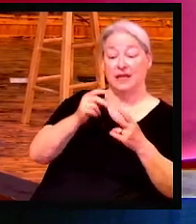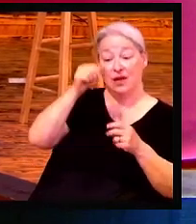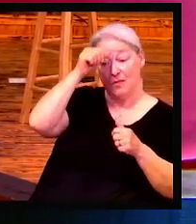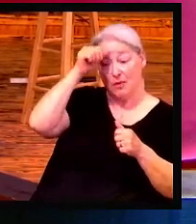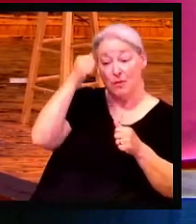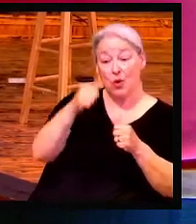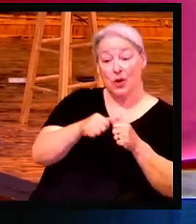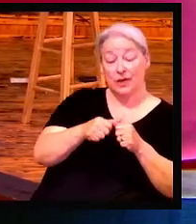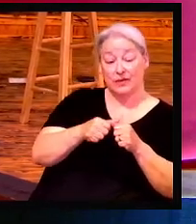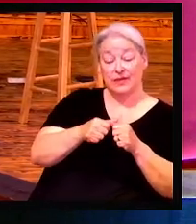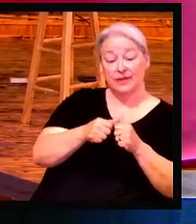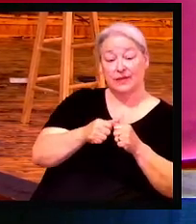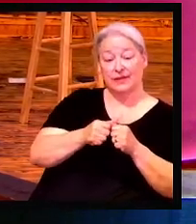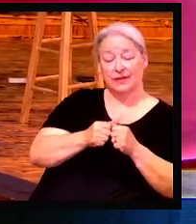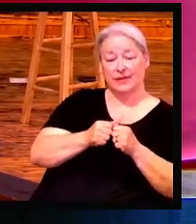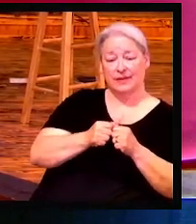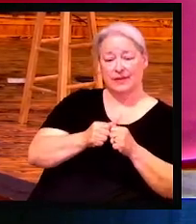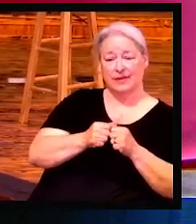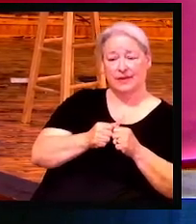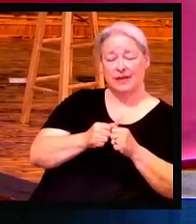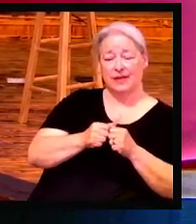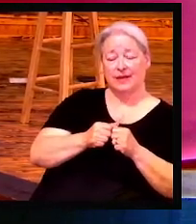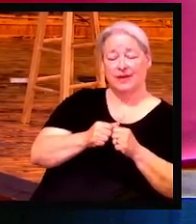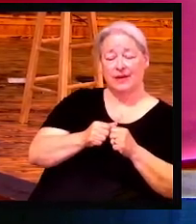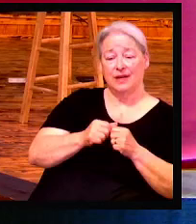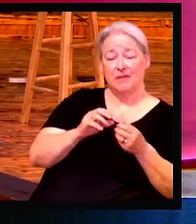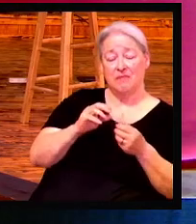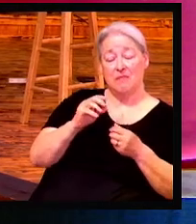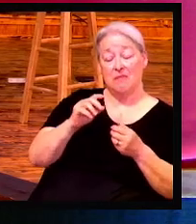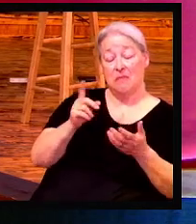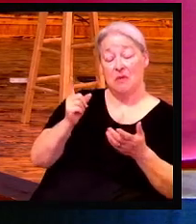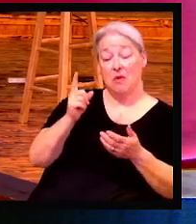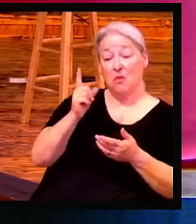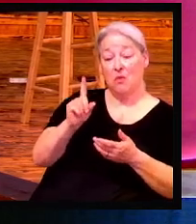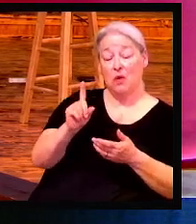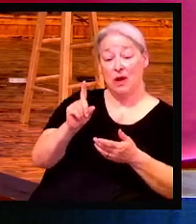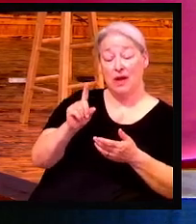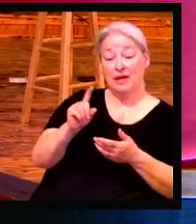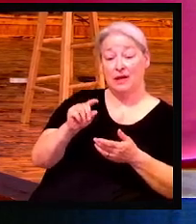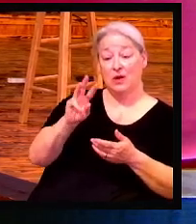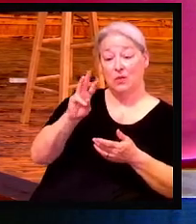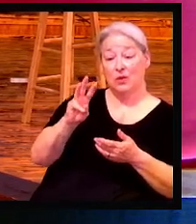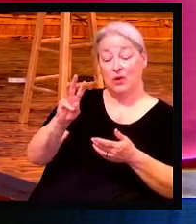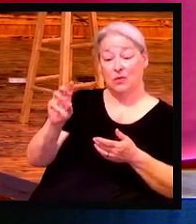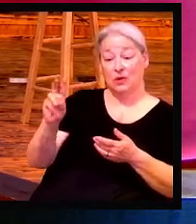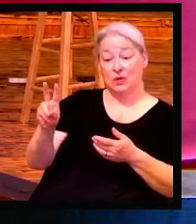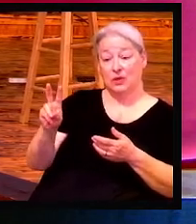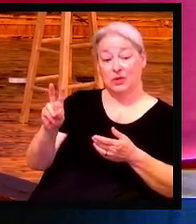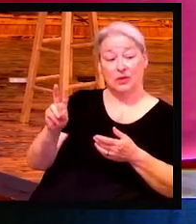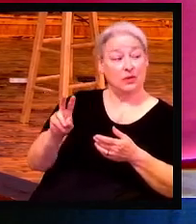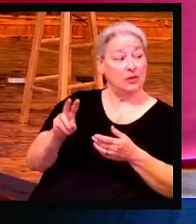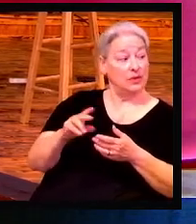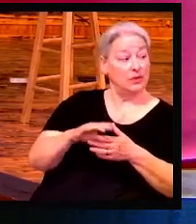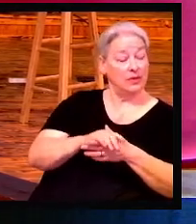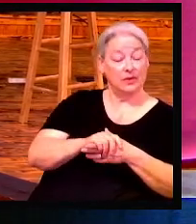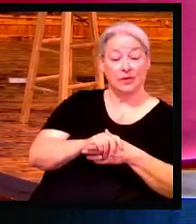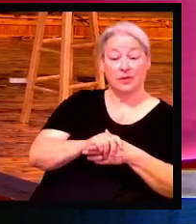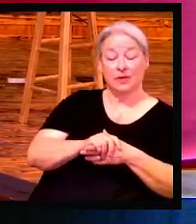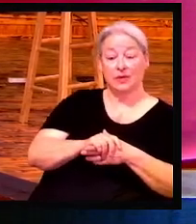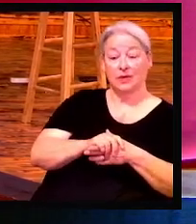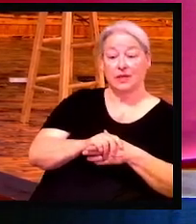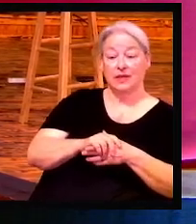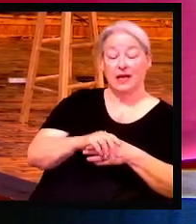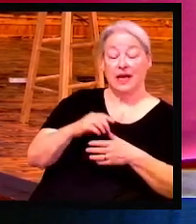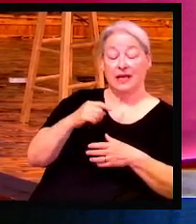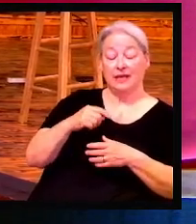the World War II Memorial. She took a picture of the state she was born in, the Missouri part. I got to take a picture in front of